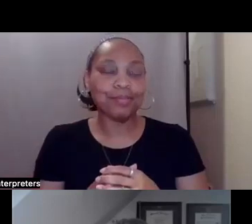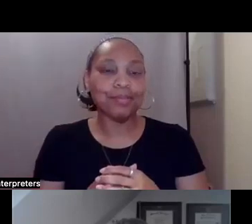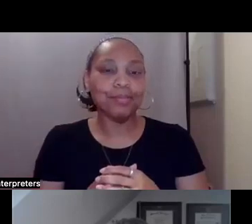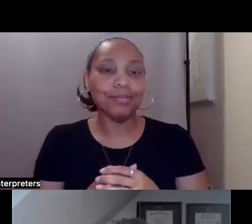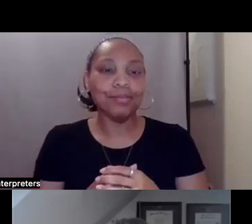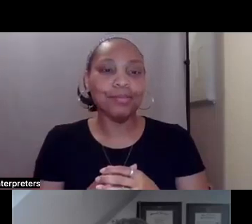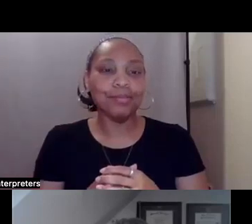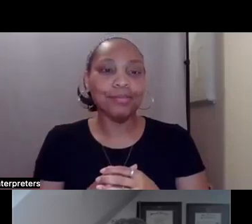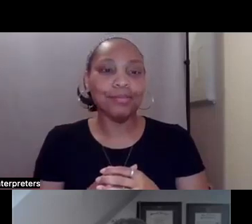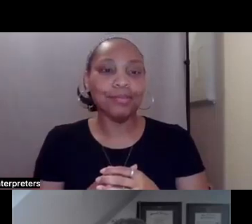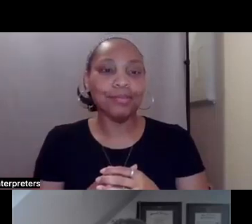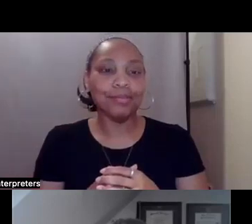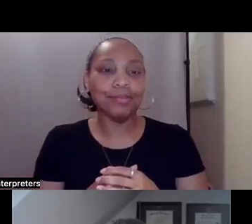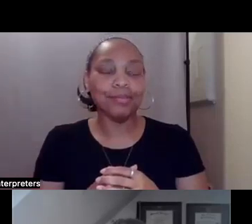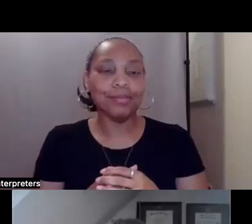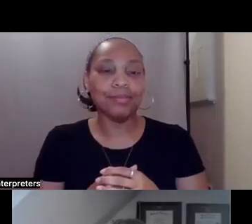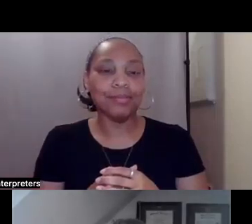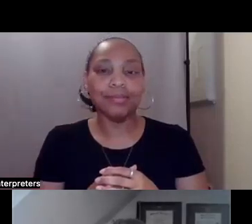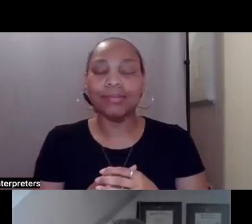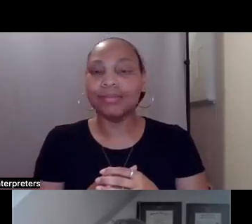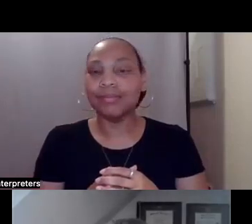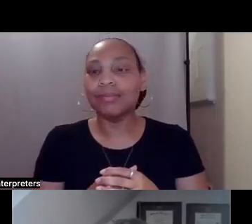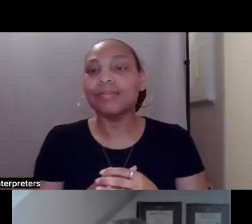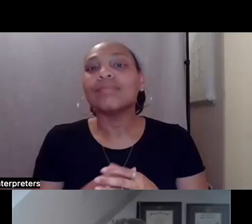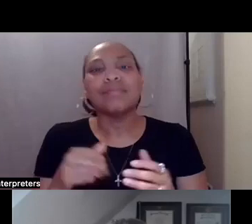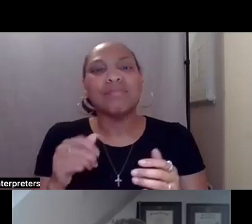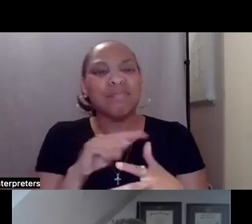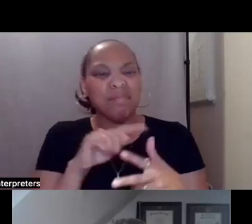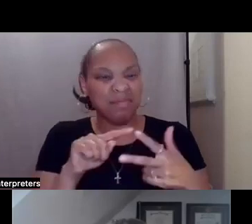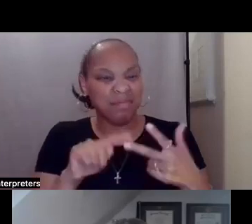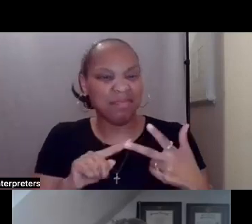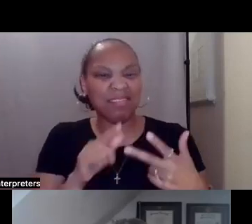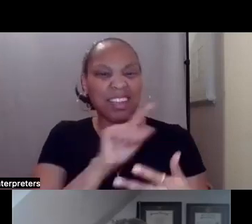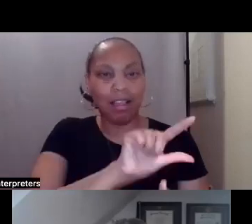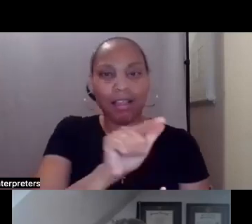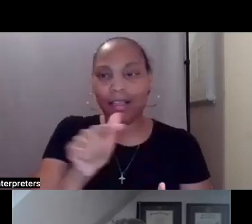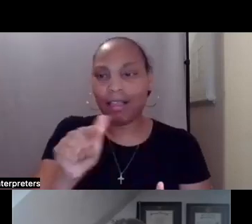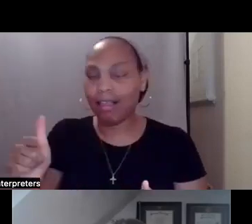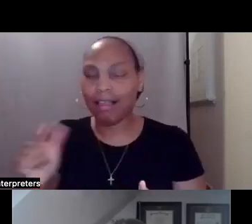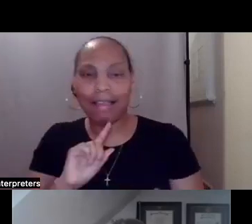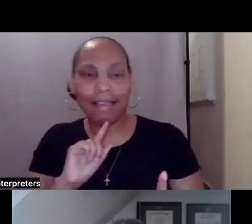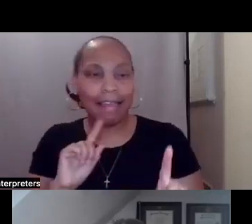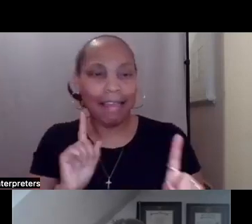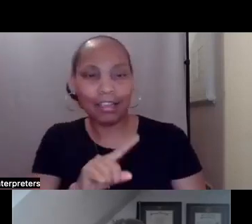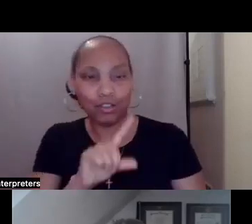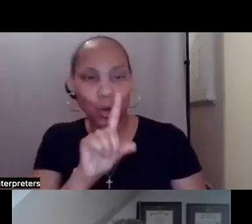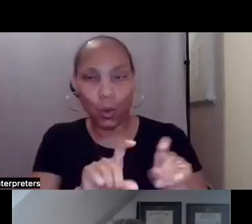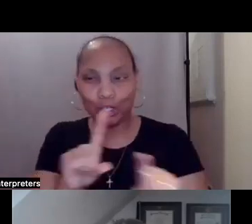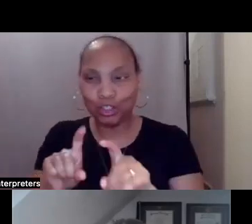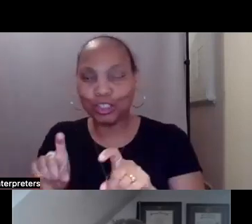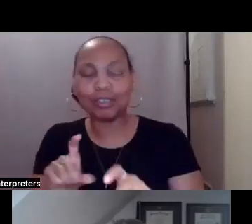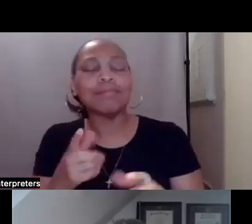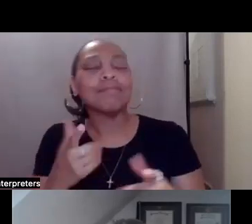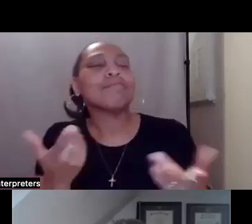you're going to each take a turn at answering the question about what would you say is the most